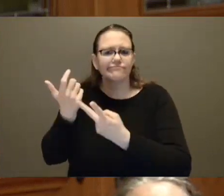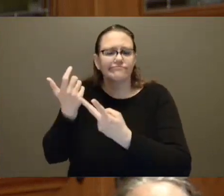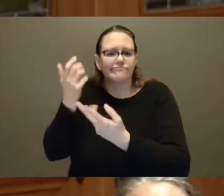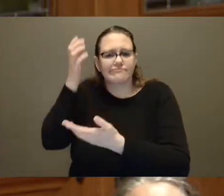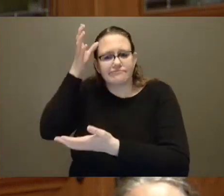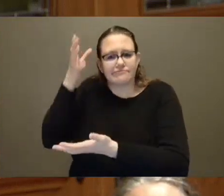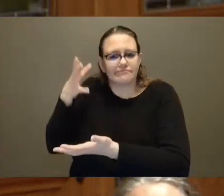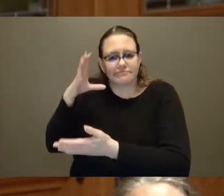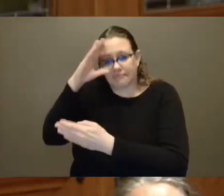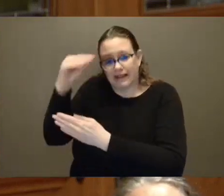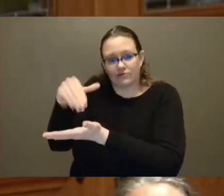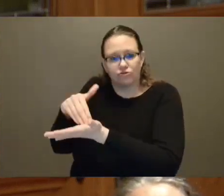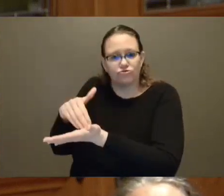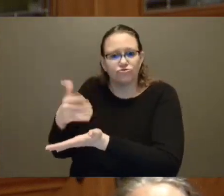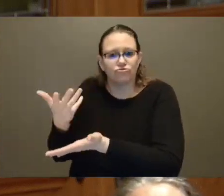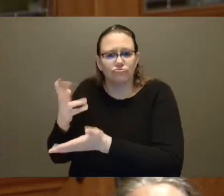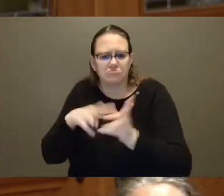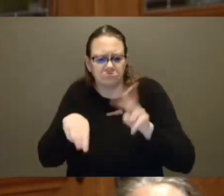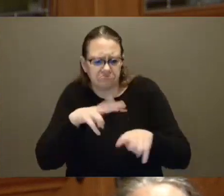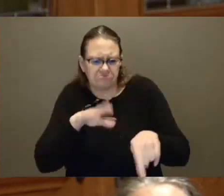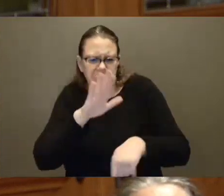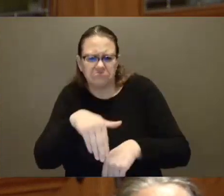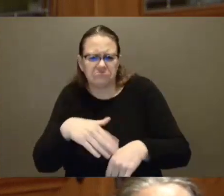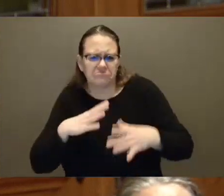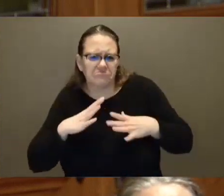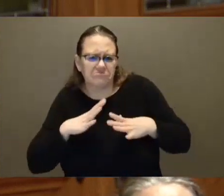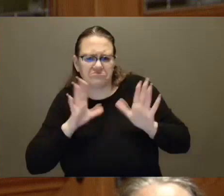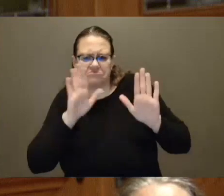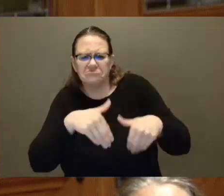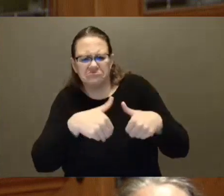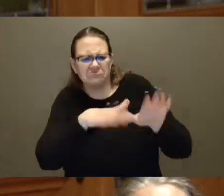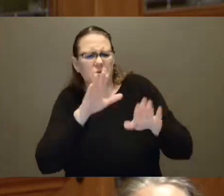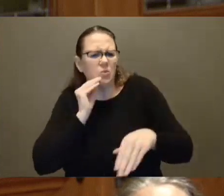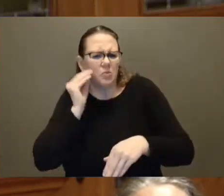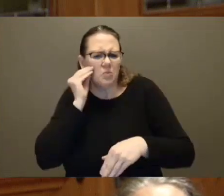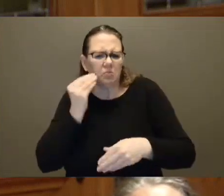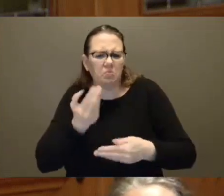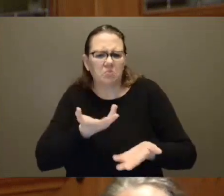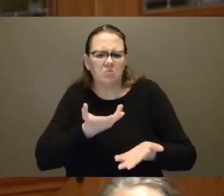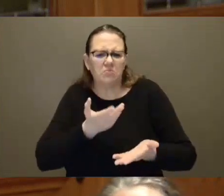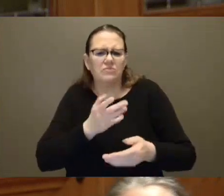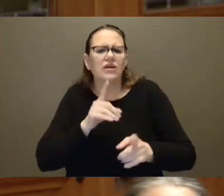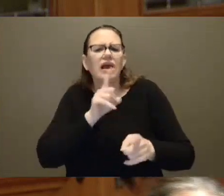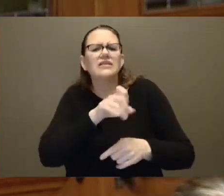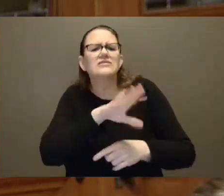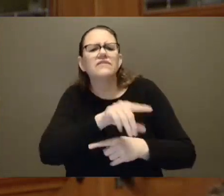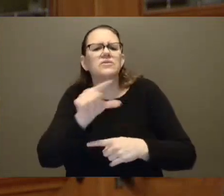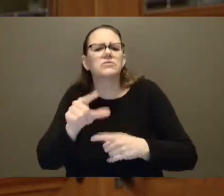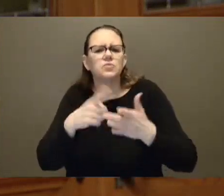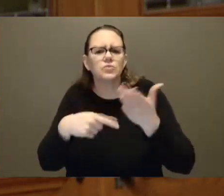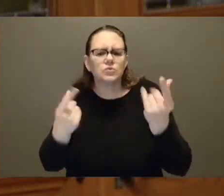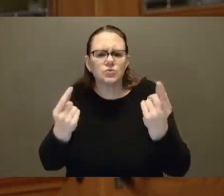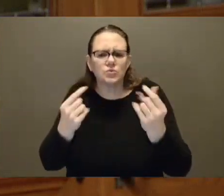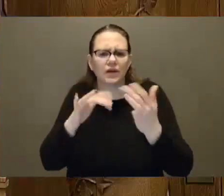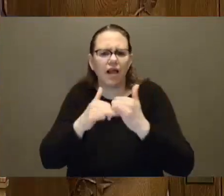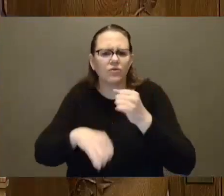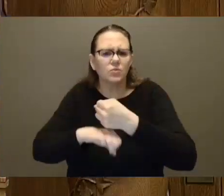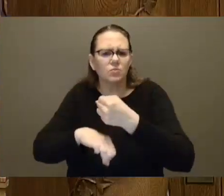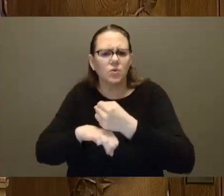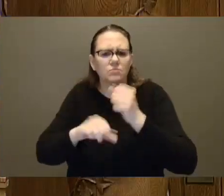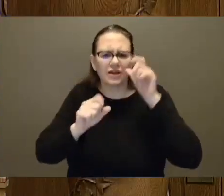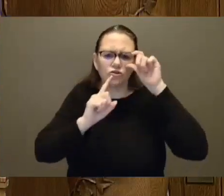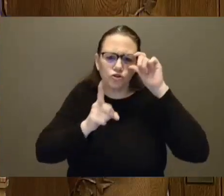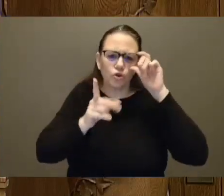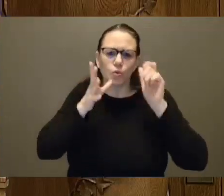What is his government doing to improve the diagnosis and care for people with endometriosis? Mr. Minister of